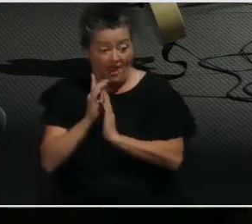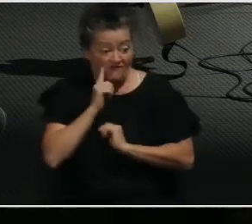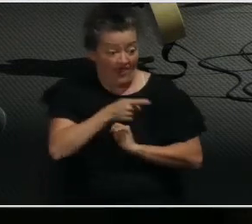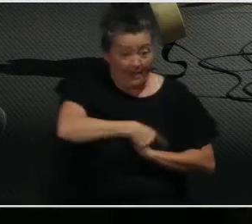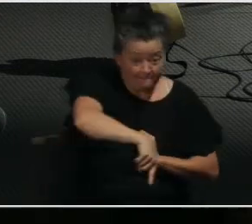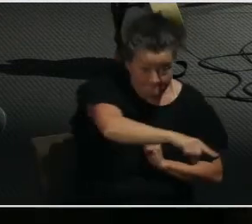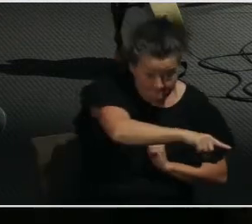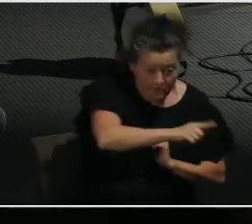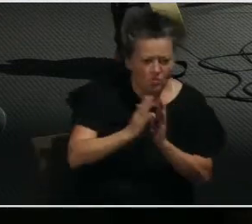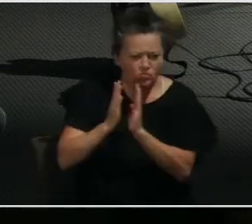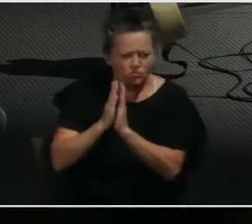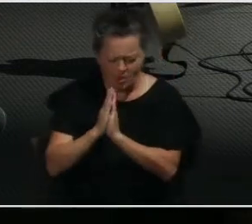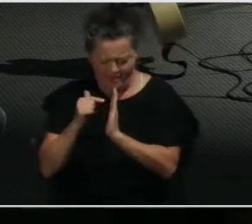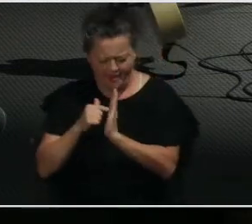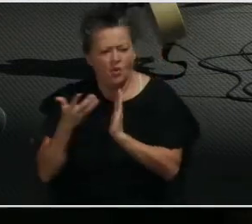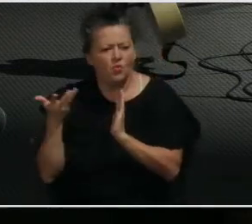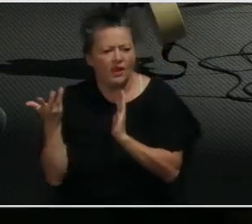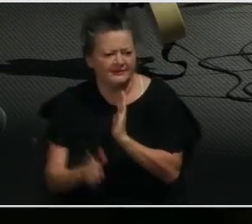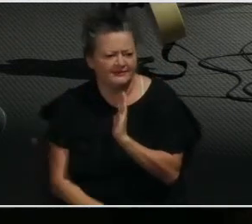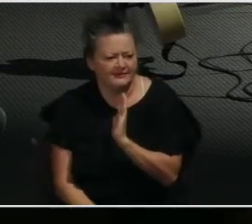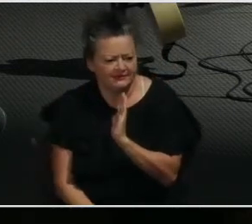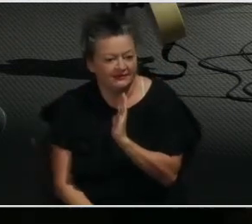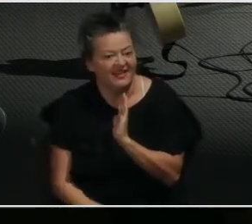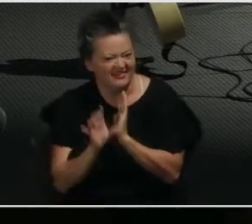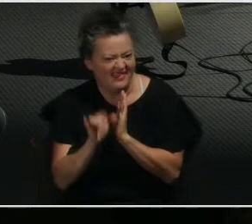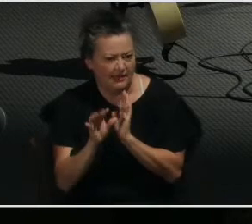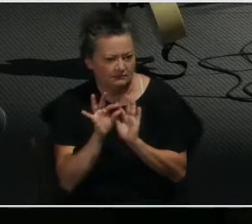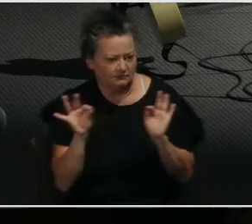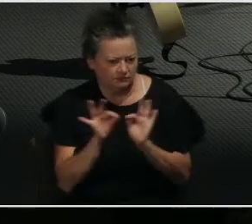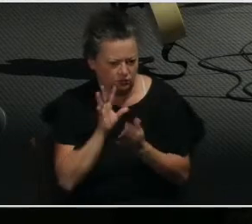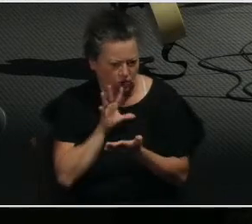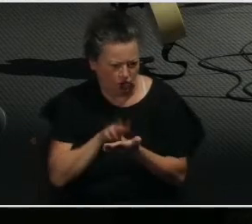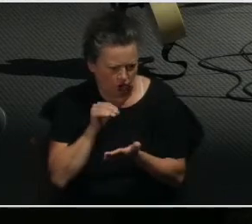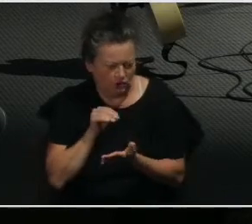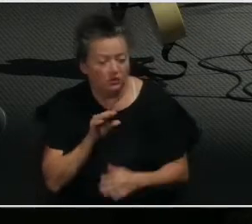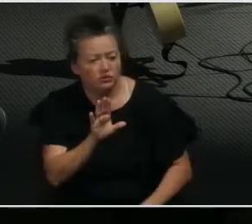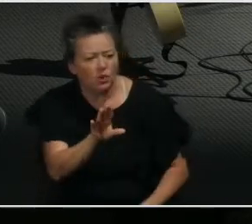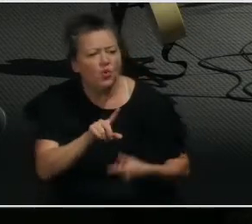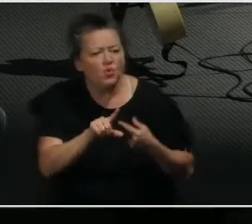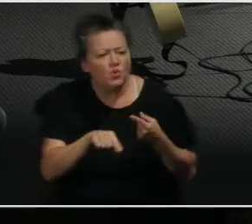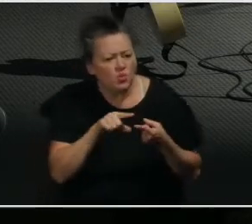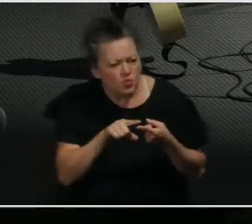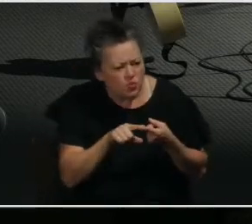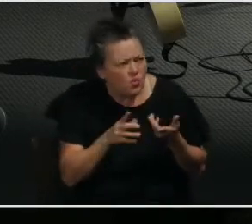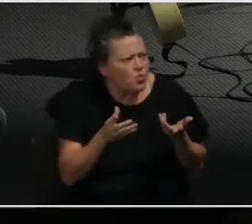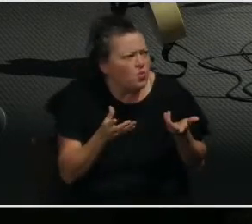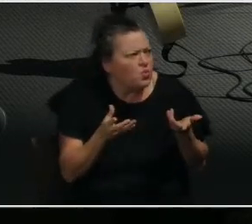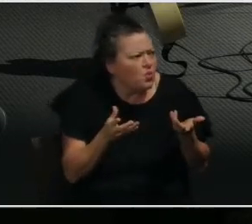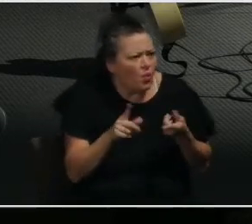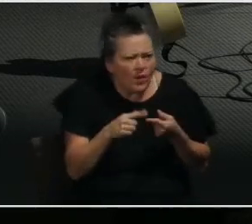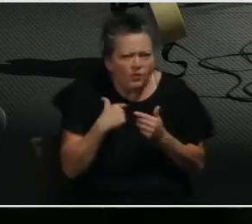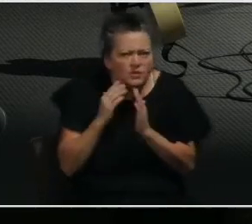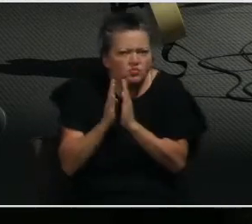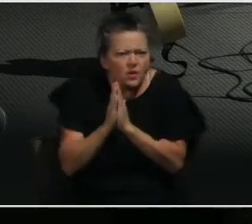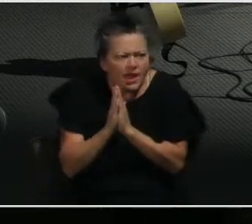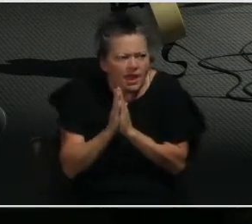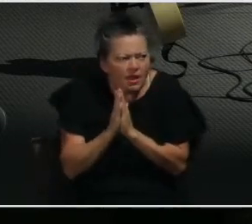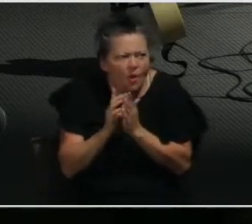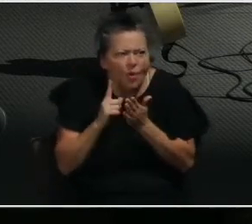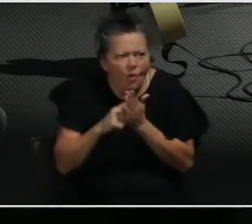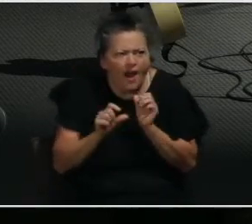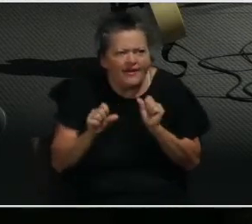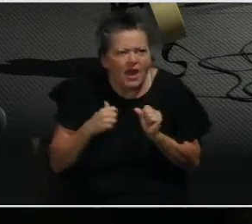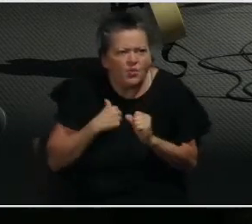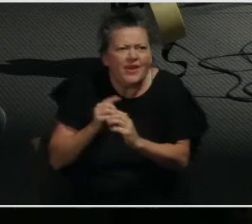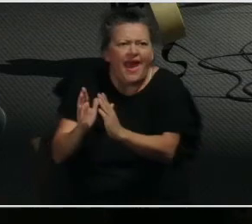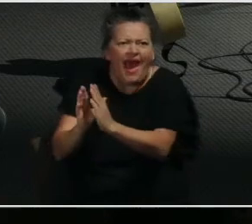requests that we're going to focus on today. So what can we ask God for that will cause life change? And this